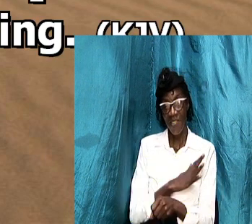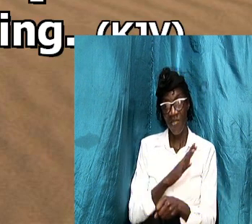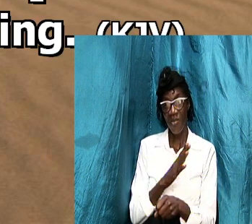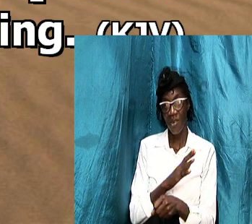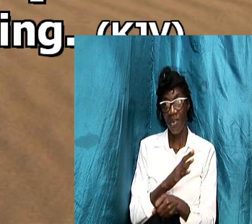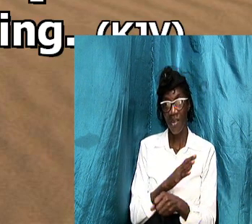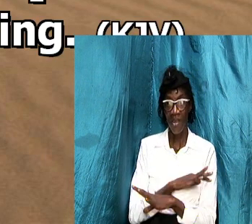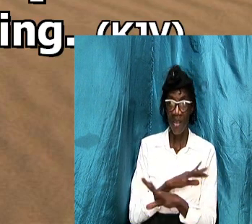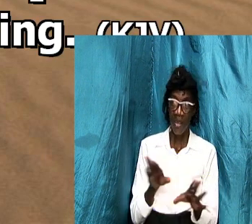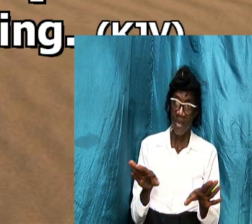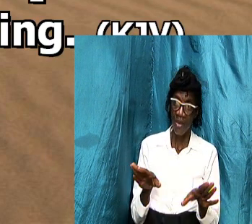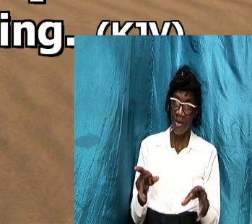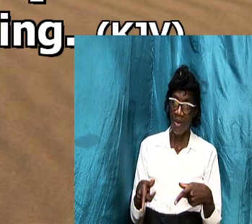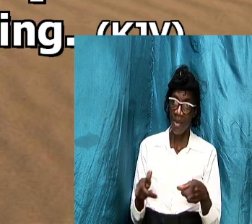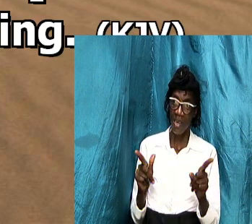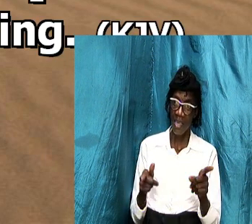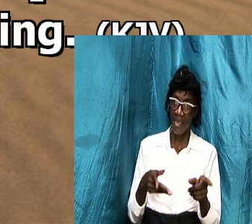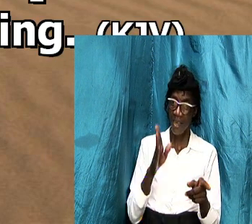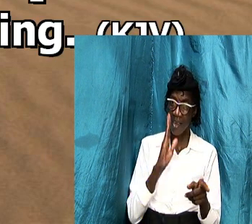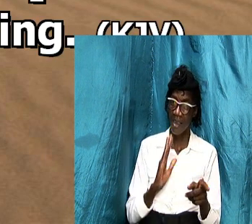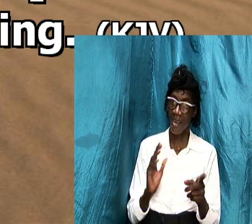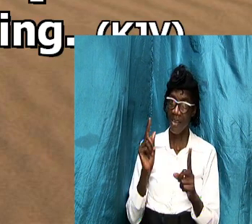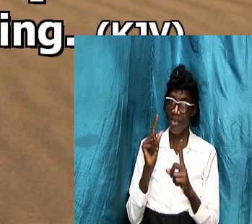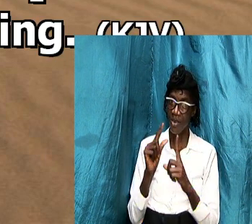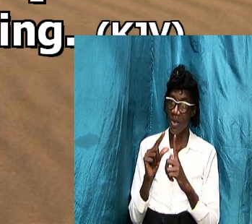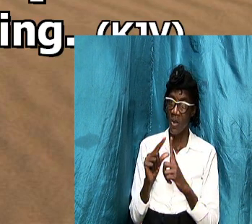do not let god's word